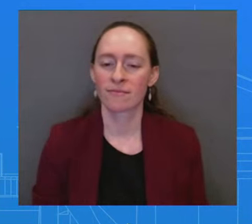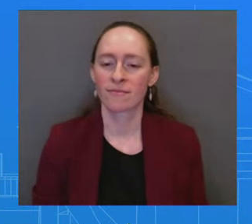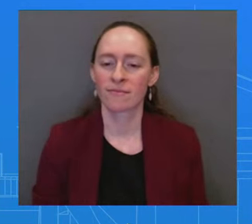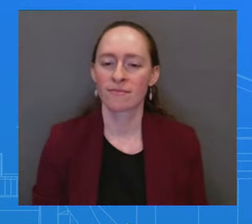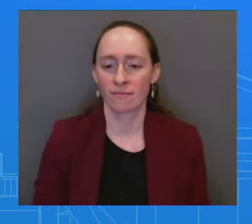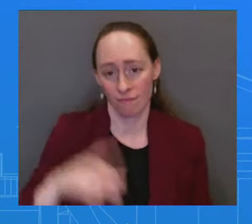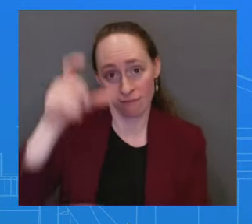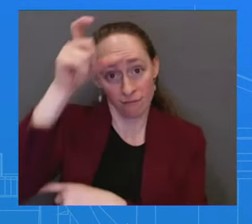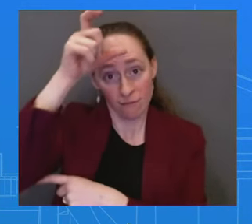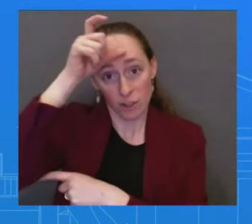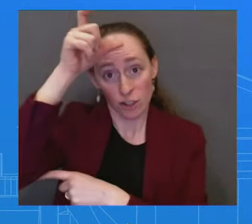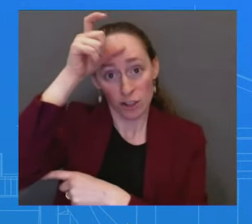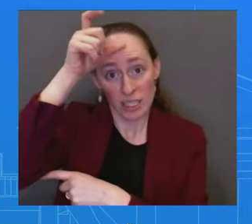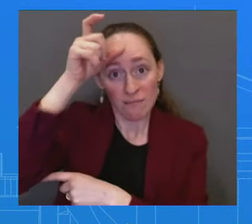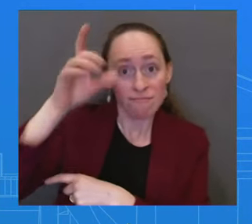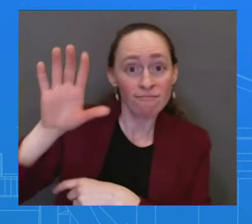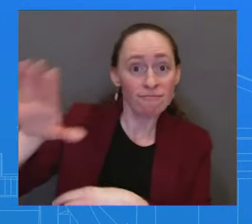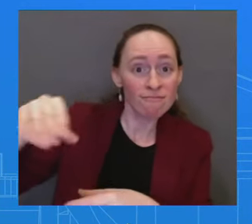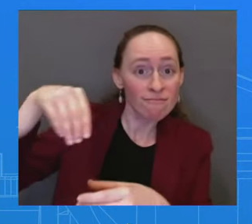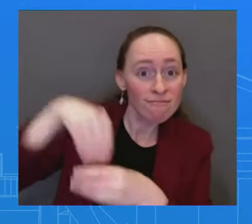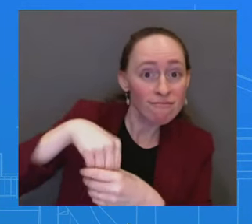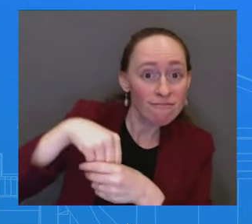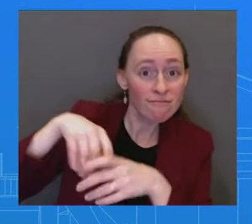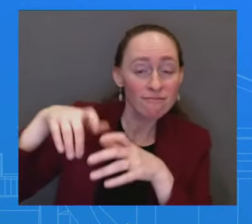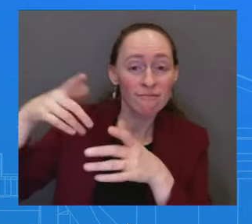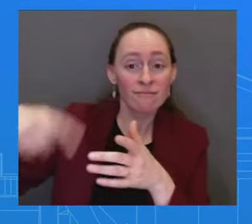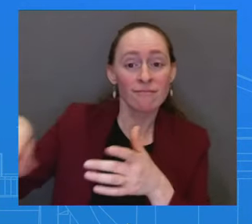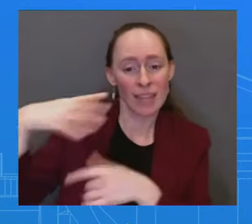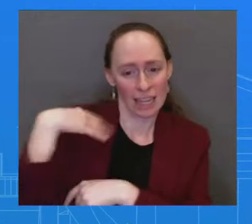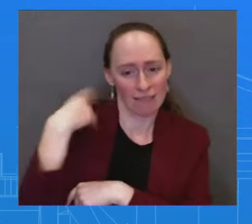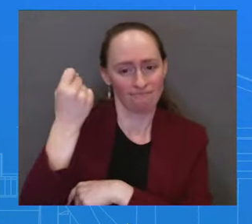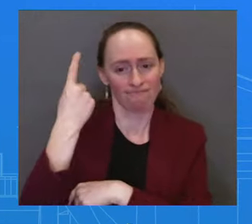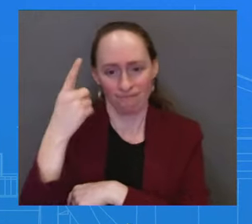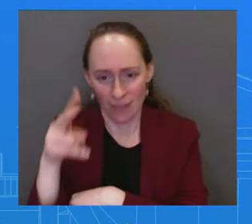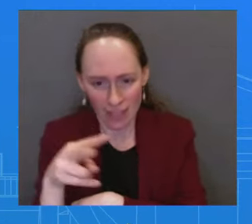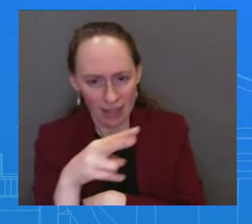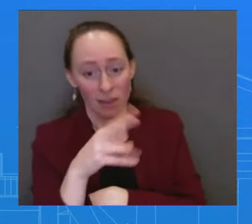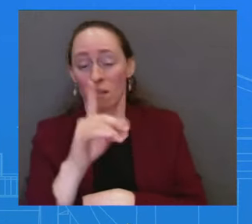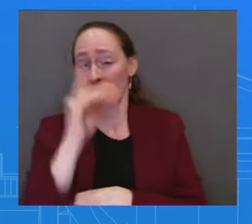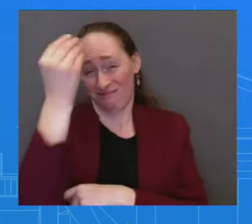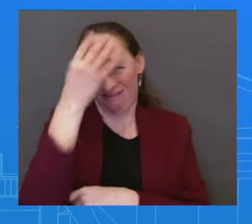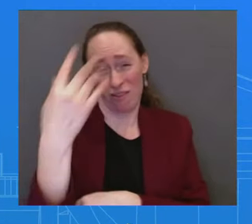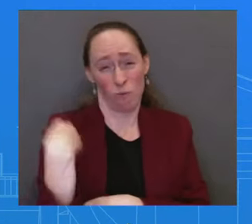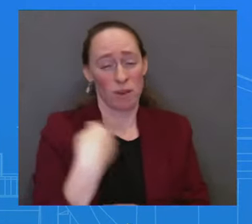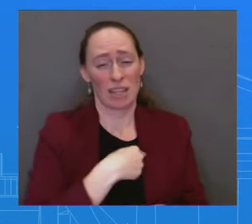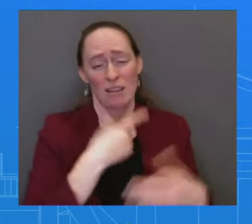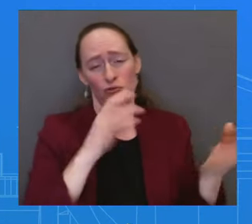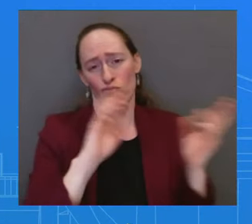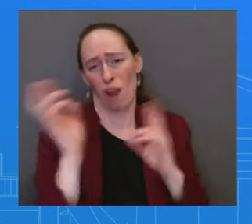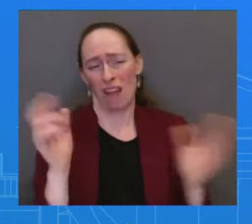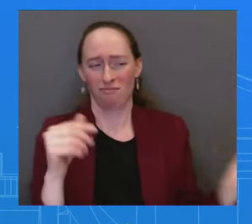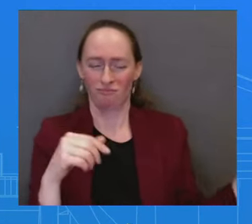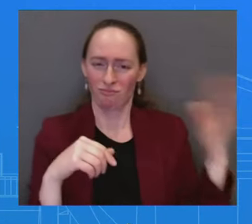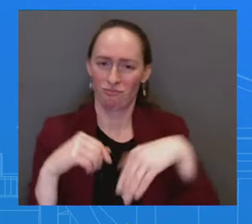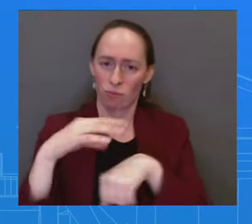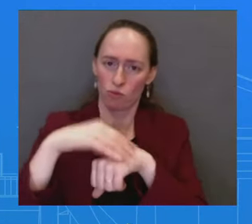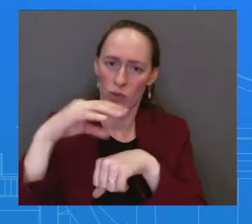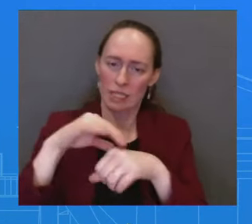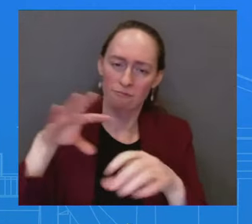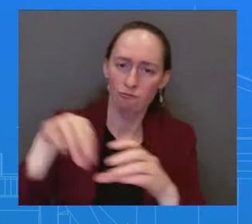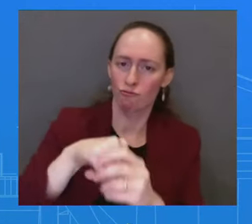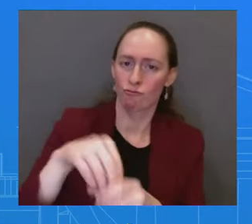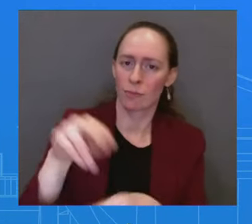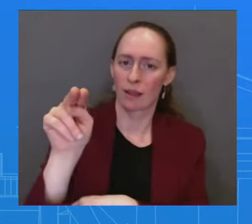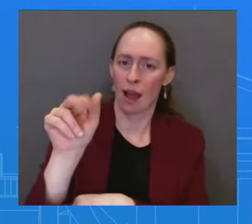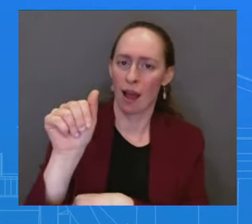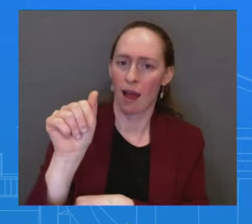Sweden is more than ready to become a NATO ally, and we certainly look forward to their accession into the alliance. But I'm not going to get ahead of the Turkish parliament. Obviously, these